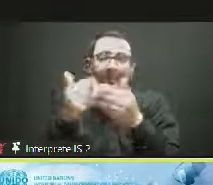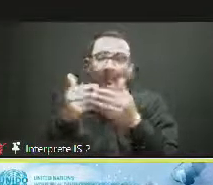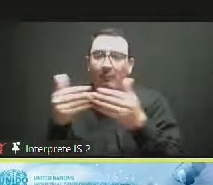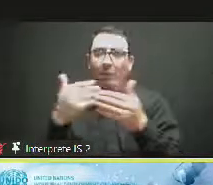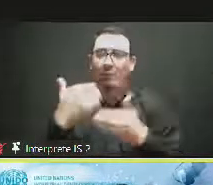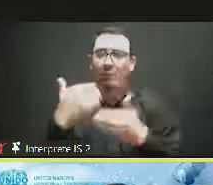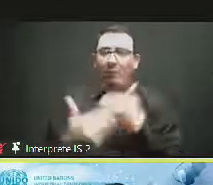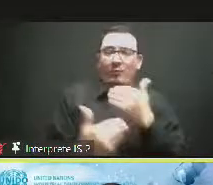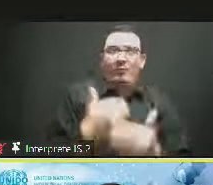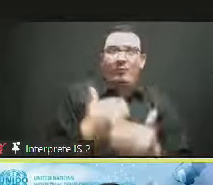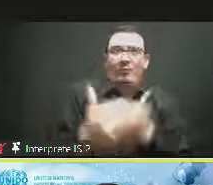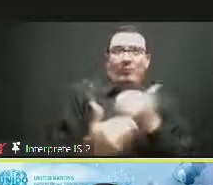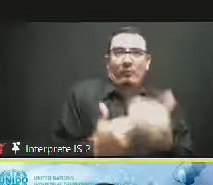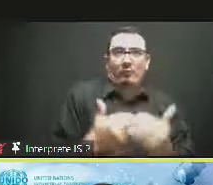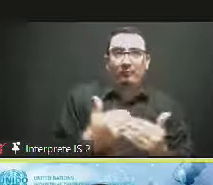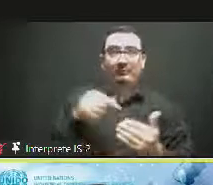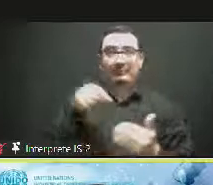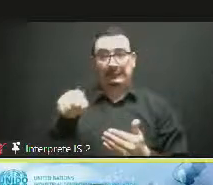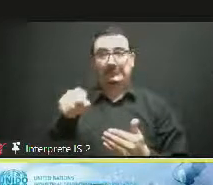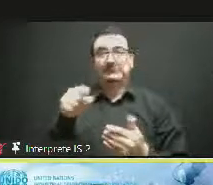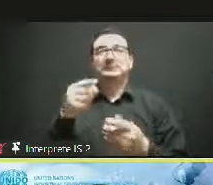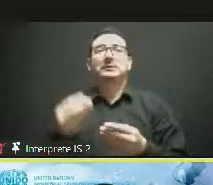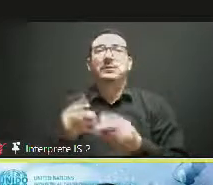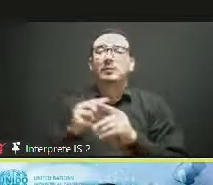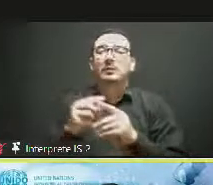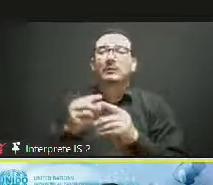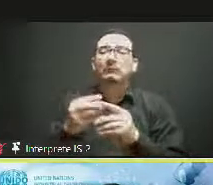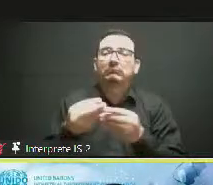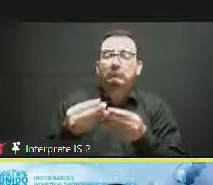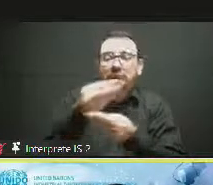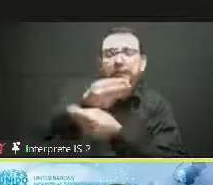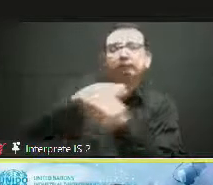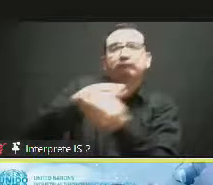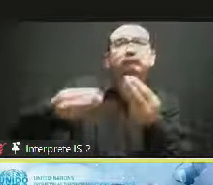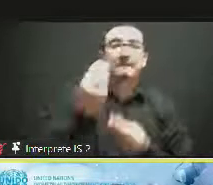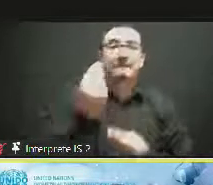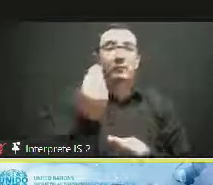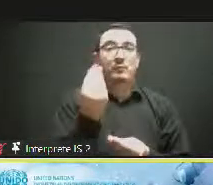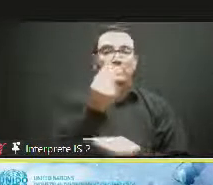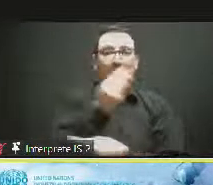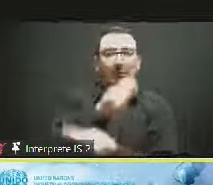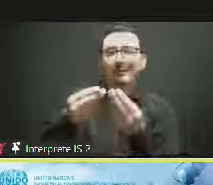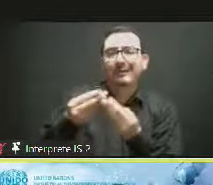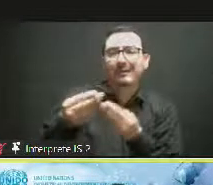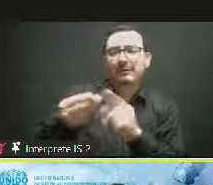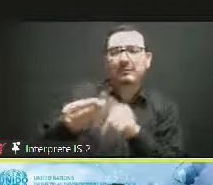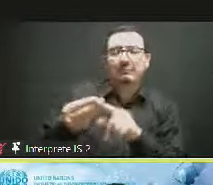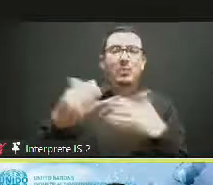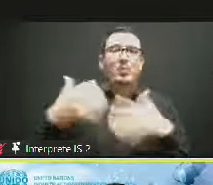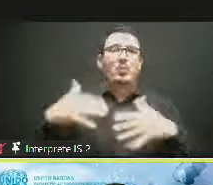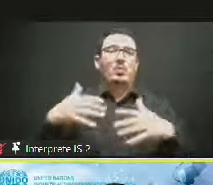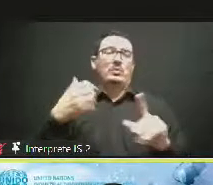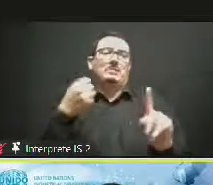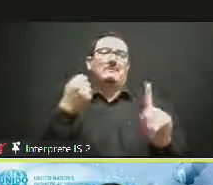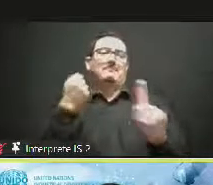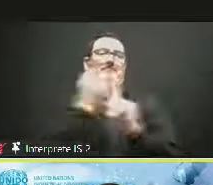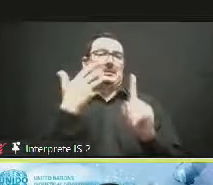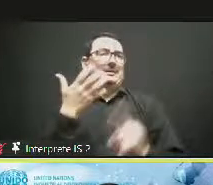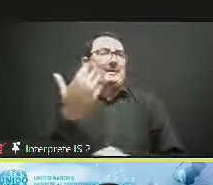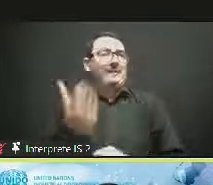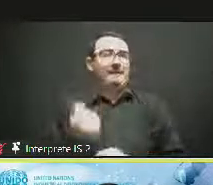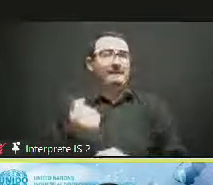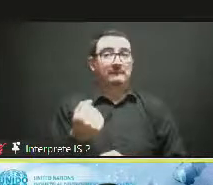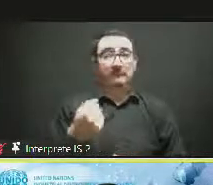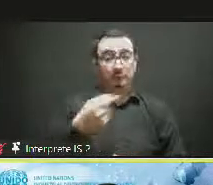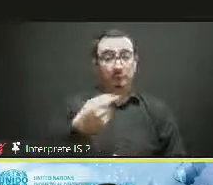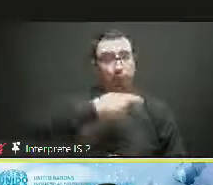There is also, from our side, from UNIDO, we have a concept around how to